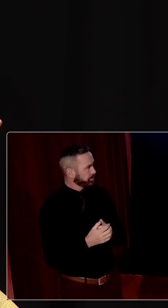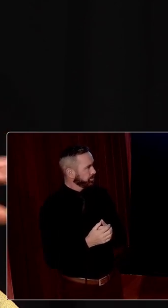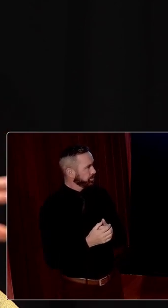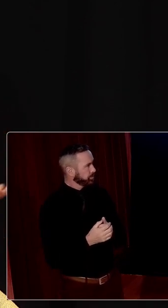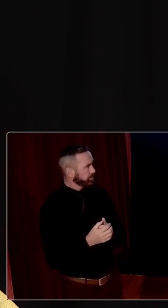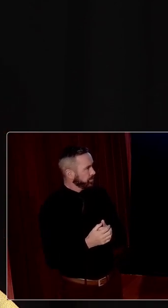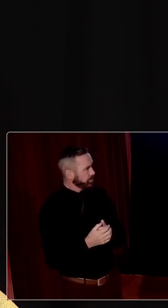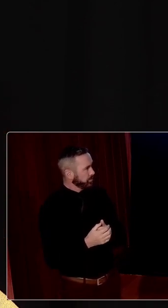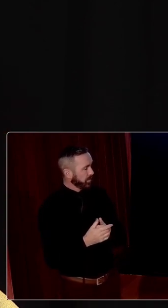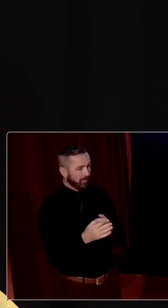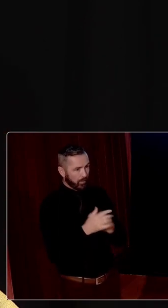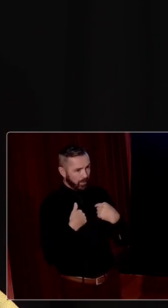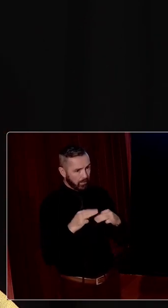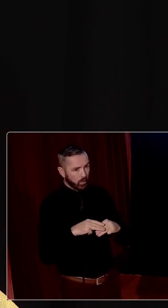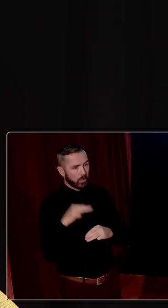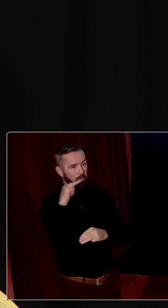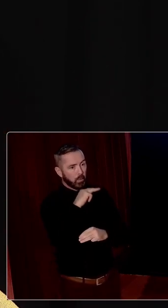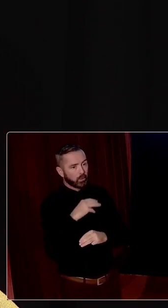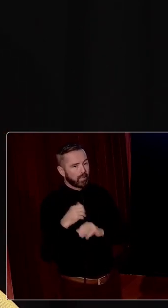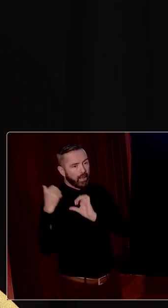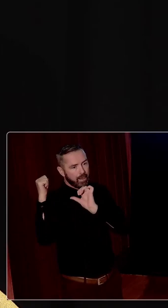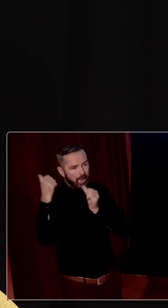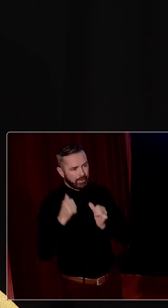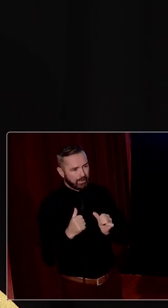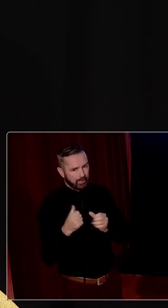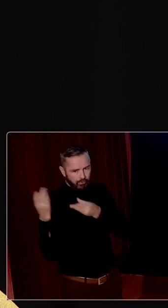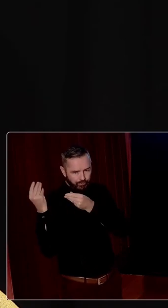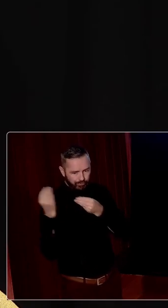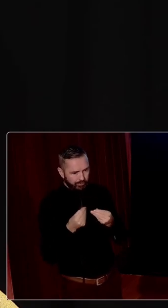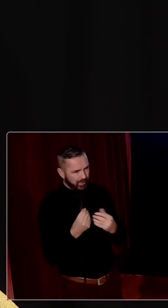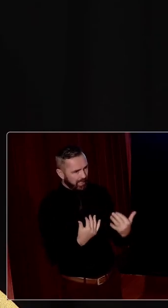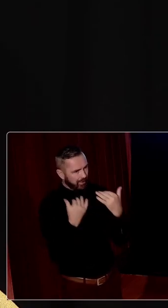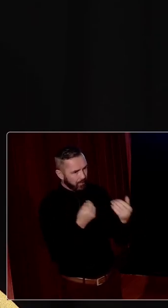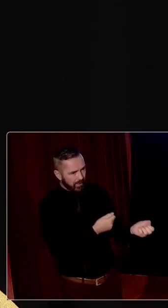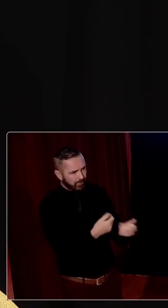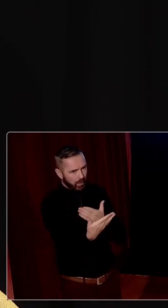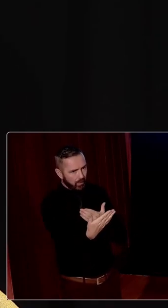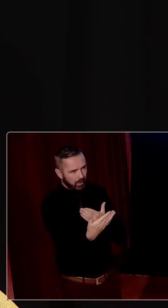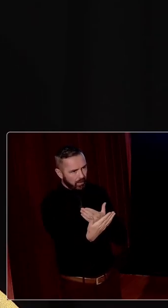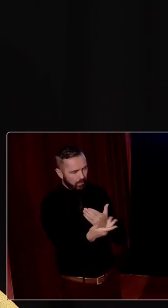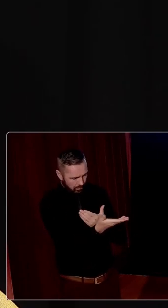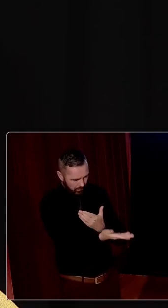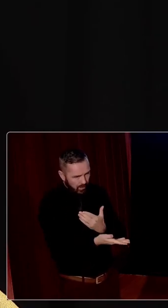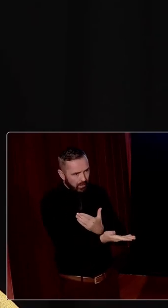for me, are the most important legacies, that that material will be available, that they'll go on releasing that